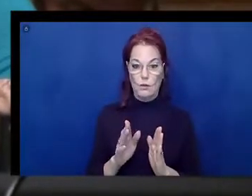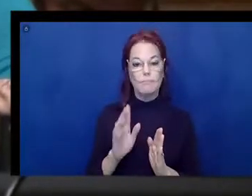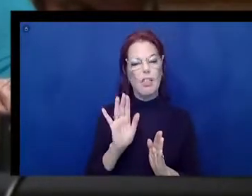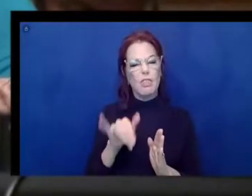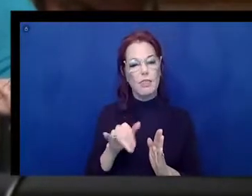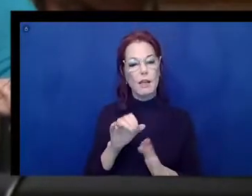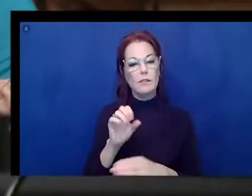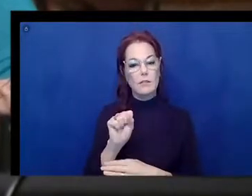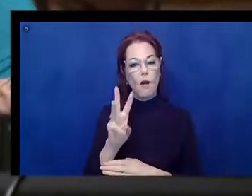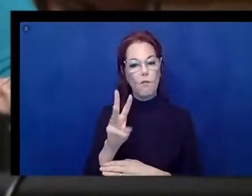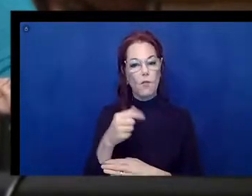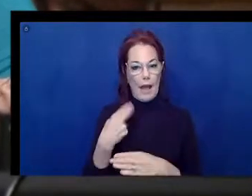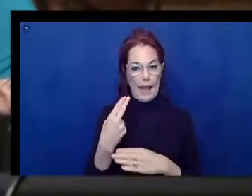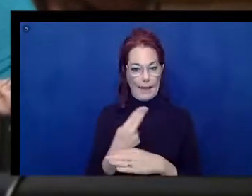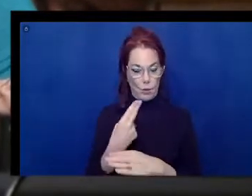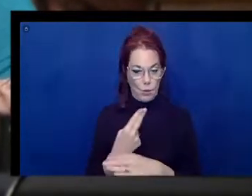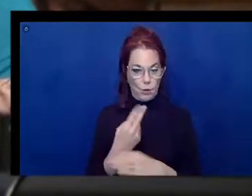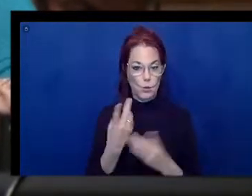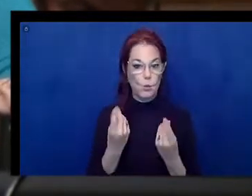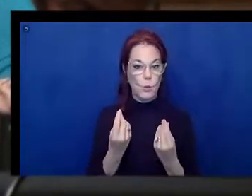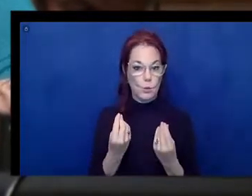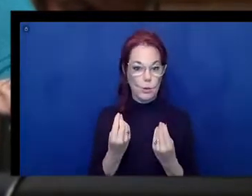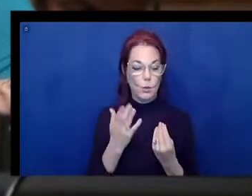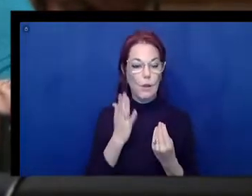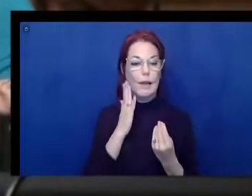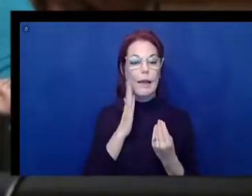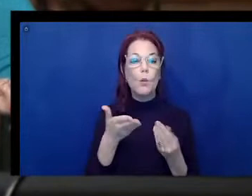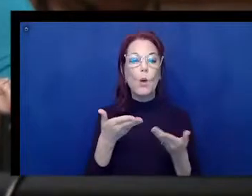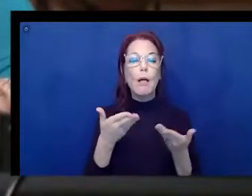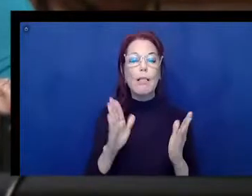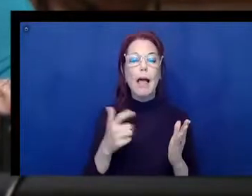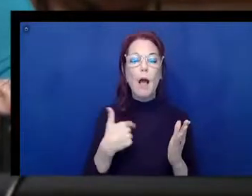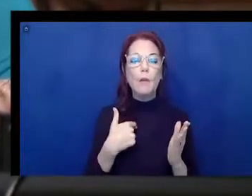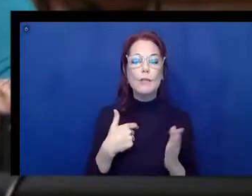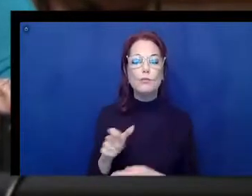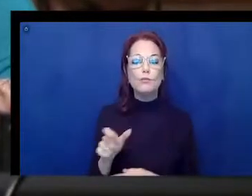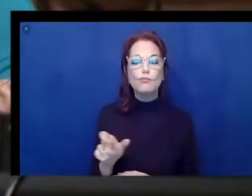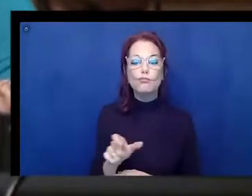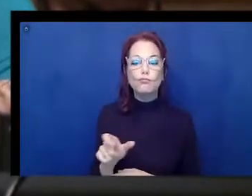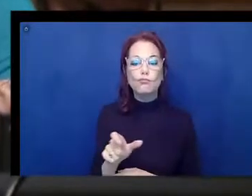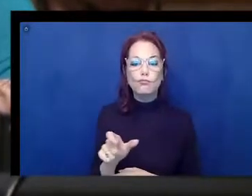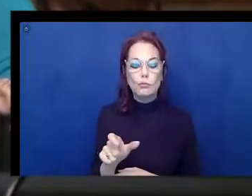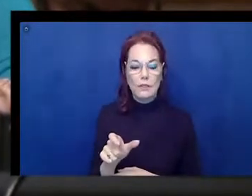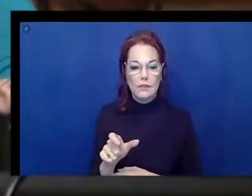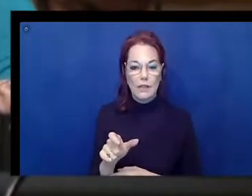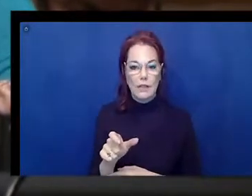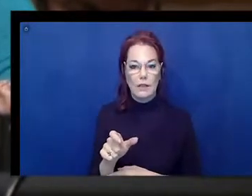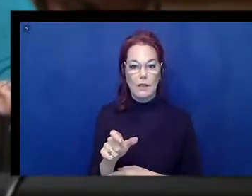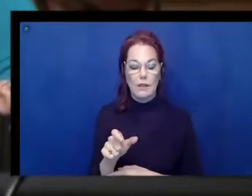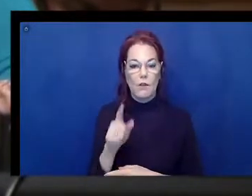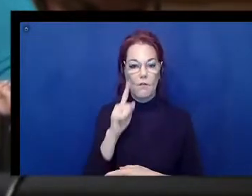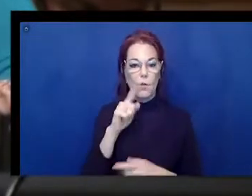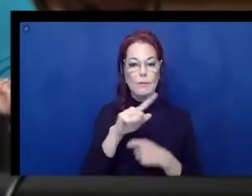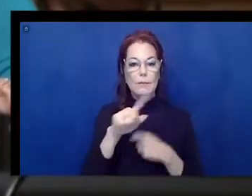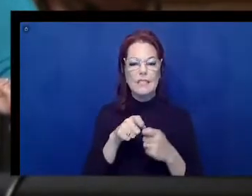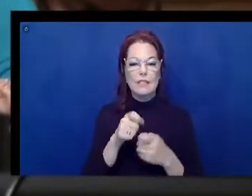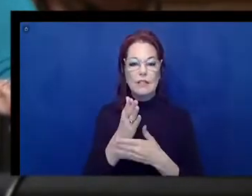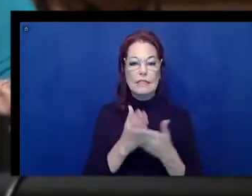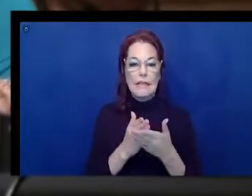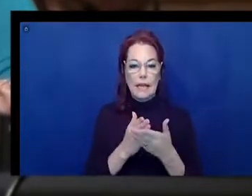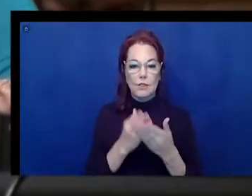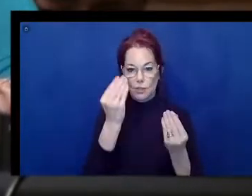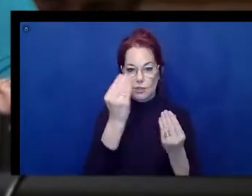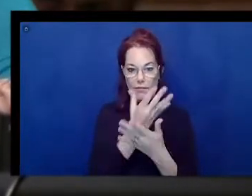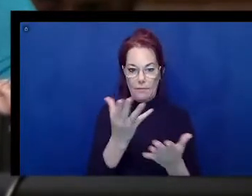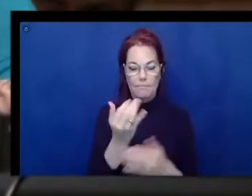it will then allow us to be able to navigate quickly to various sections of information. So, if